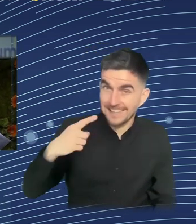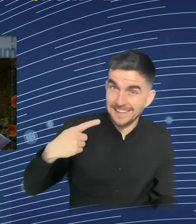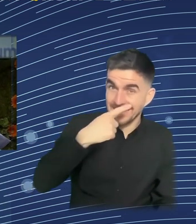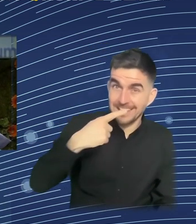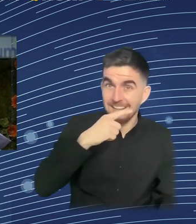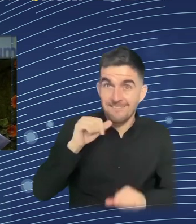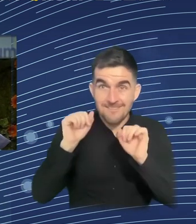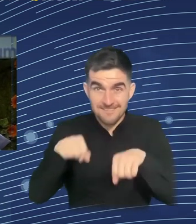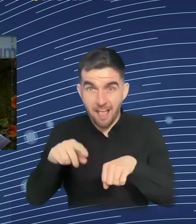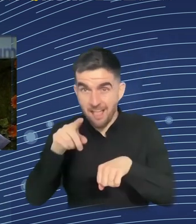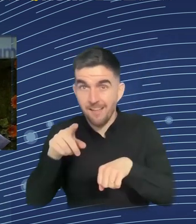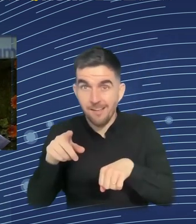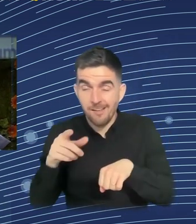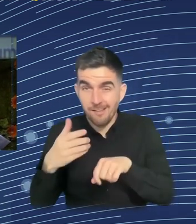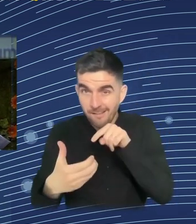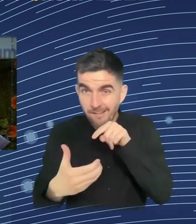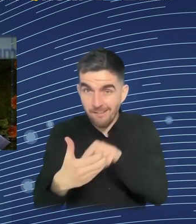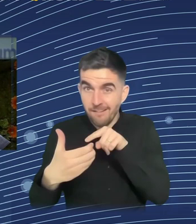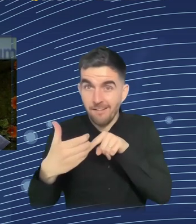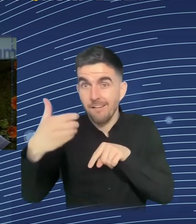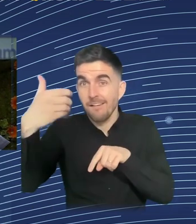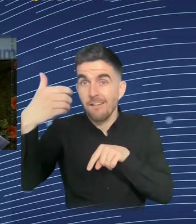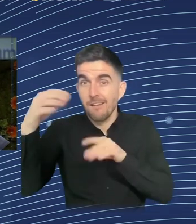speaker. Are they here yet? There they are.